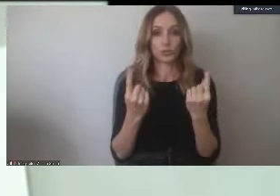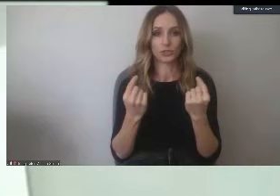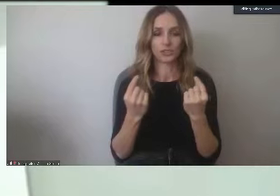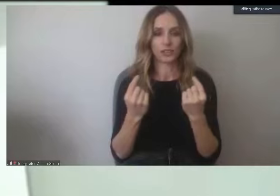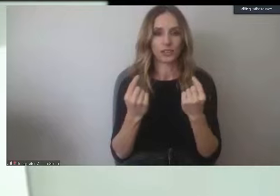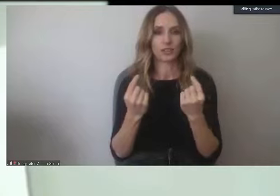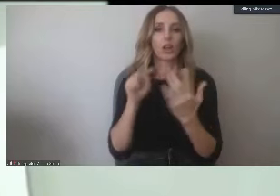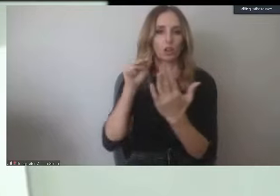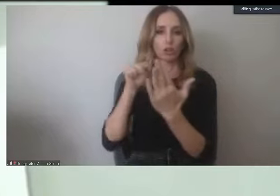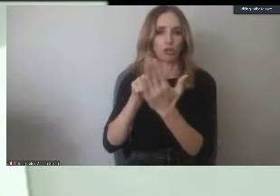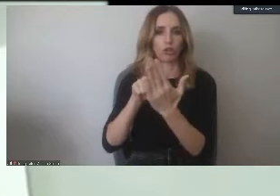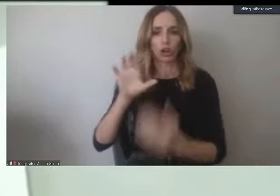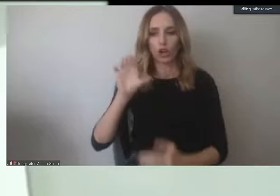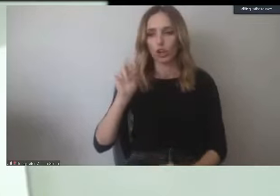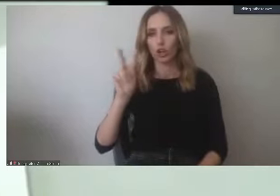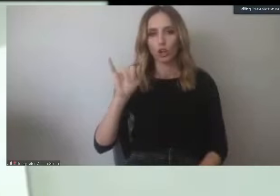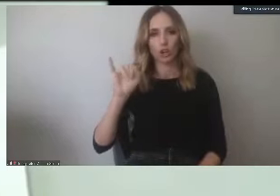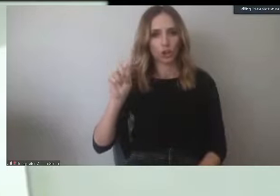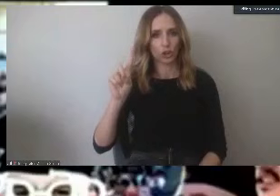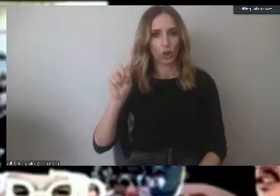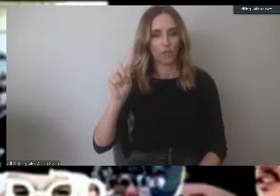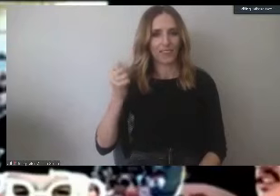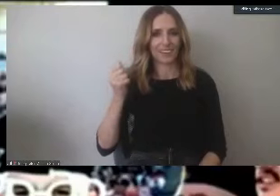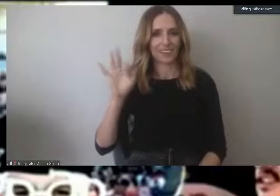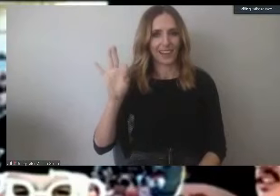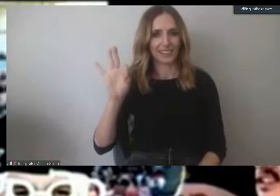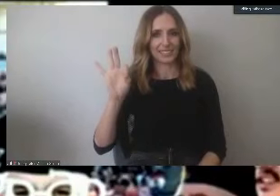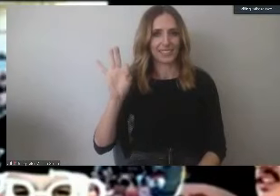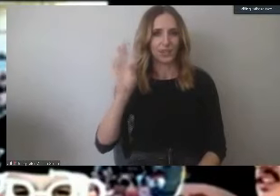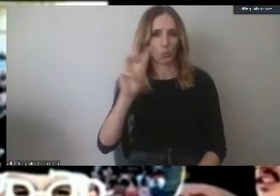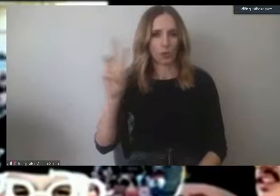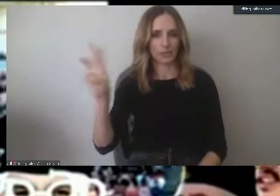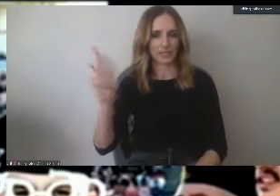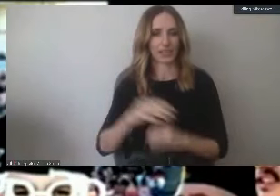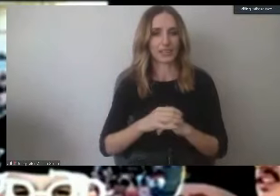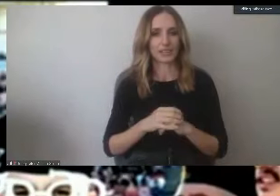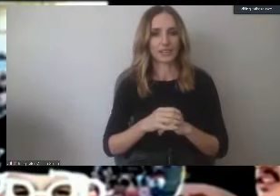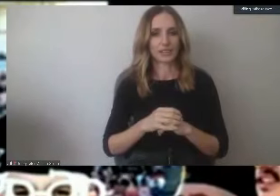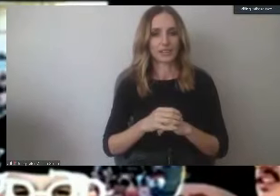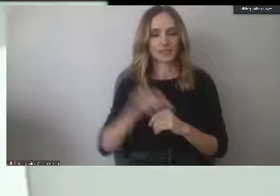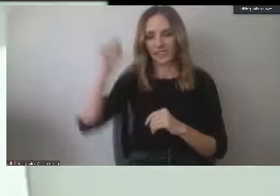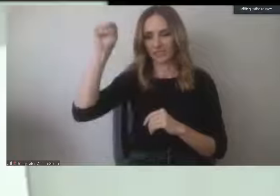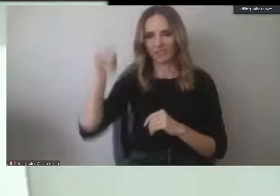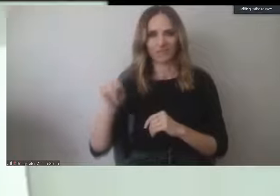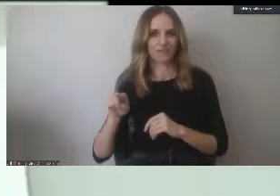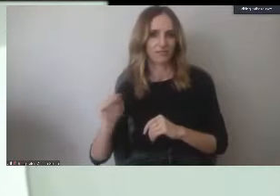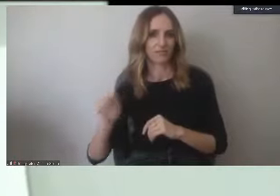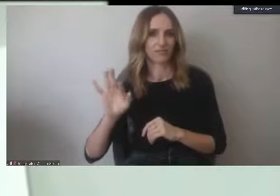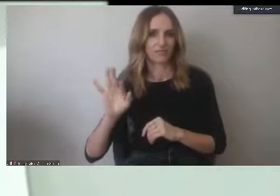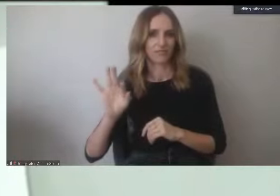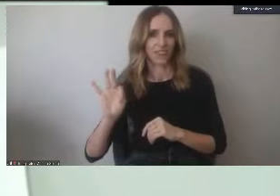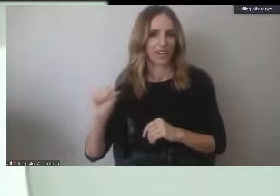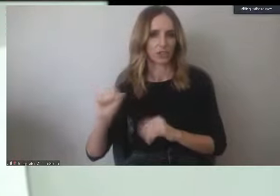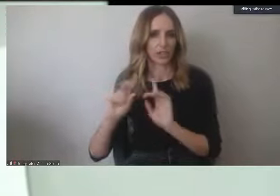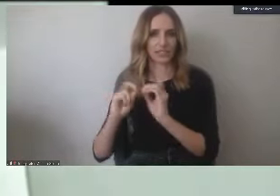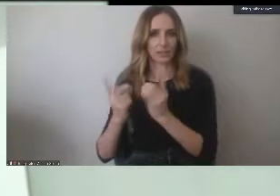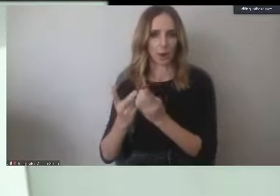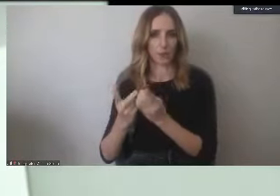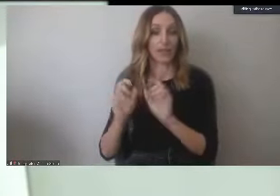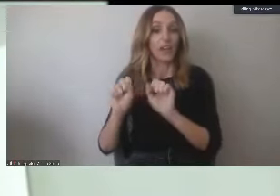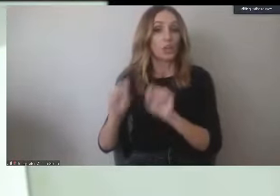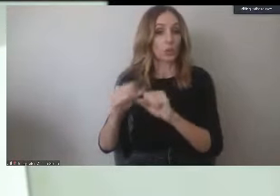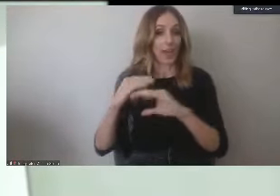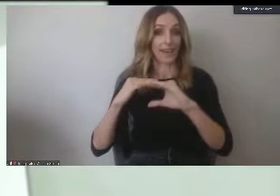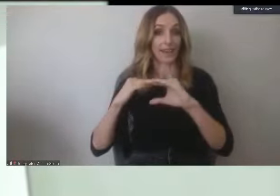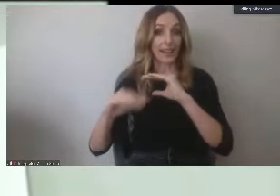COVID-19 micro-student website and put it on the financial aid department. You have the ability to send an email as well as folks